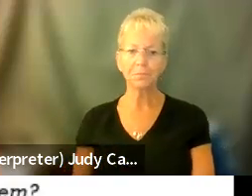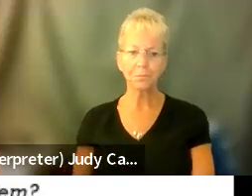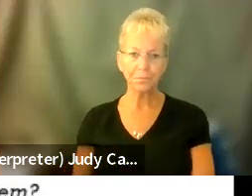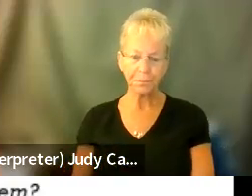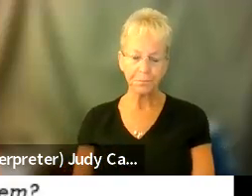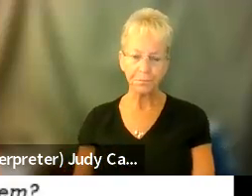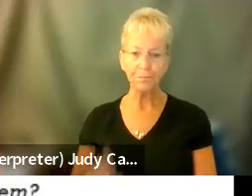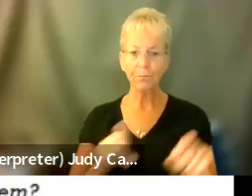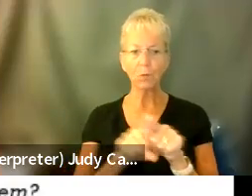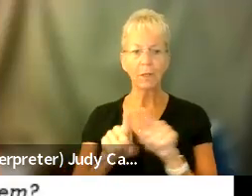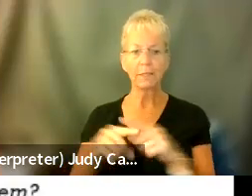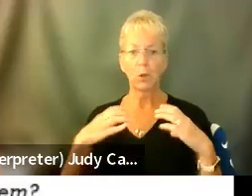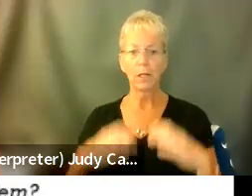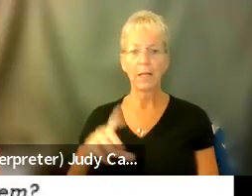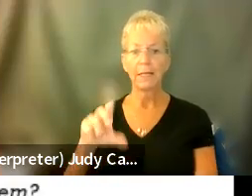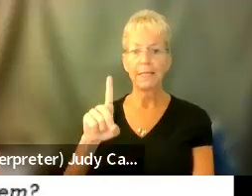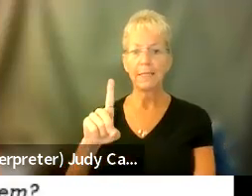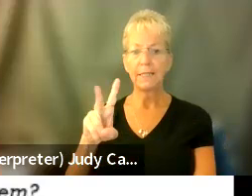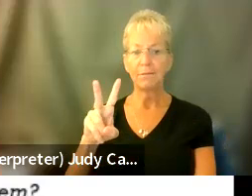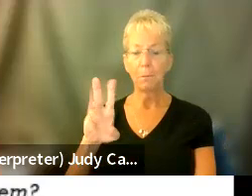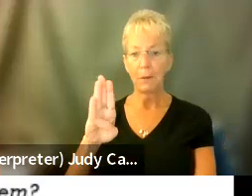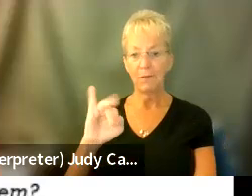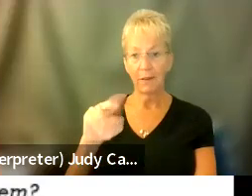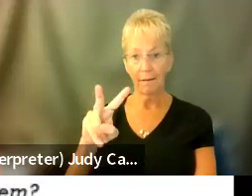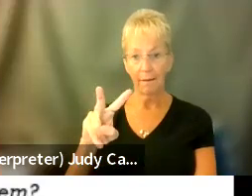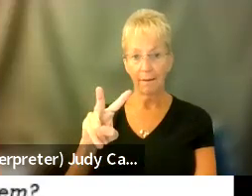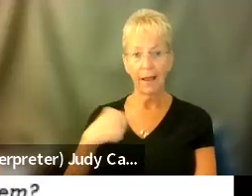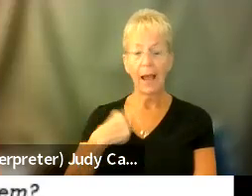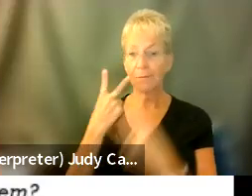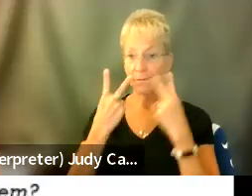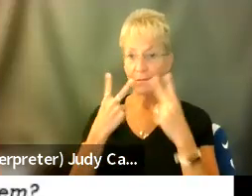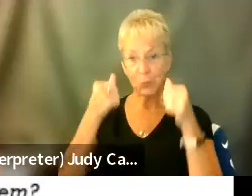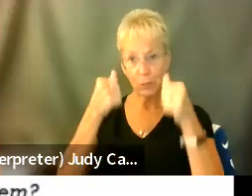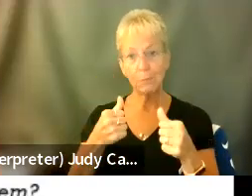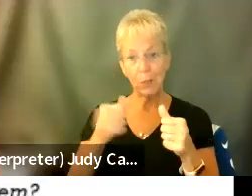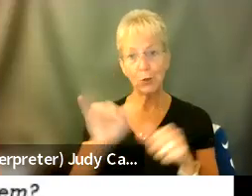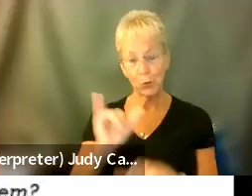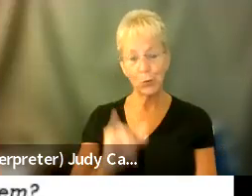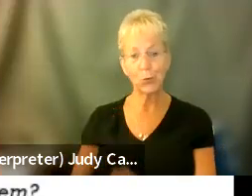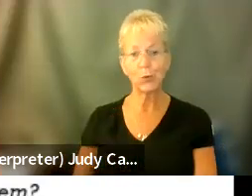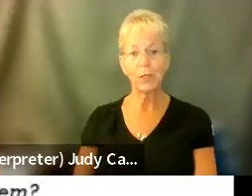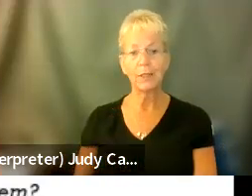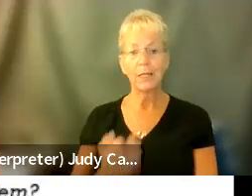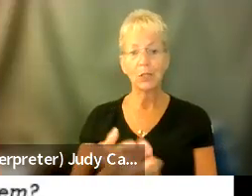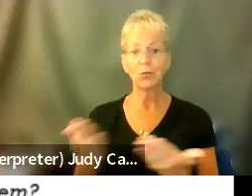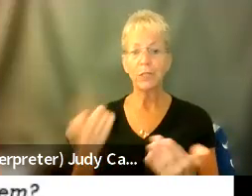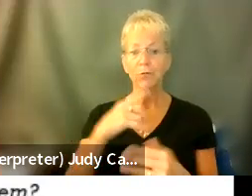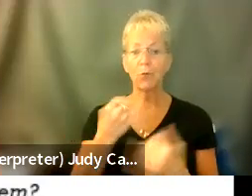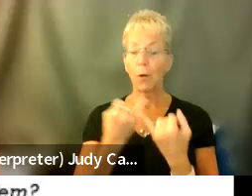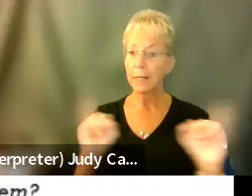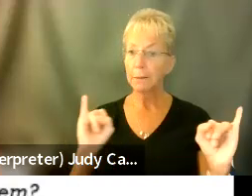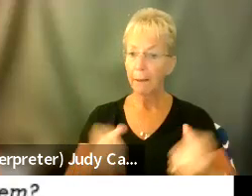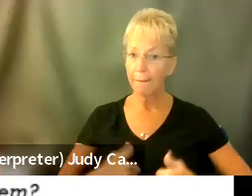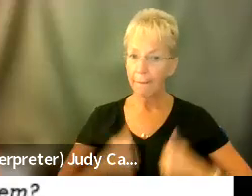client of DBVI because I am visually impaired. Resources for independent living,